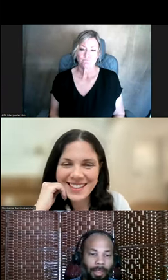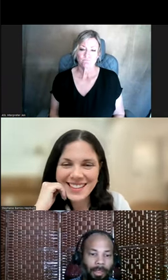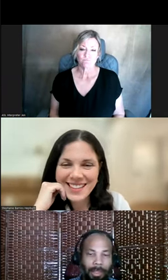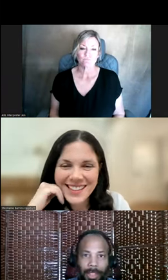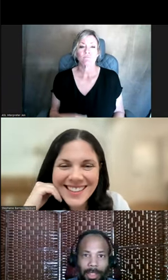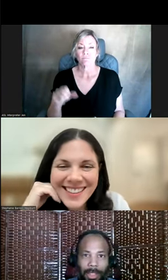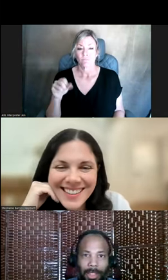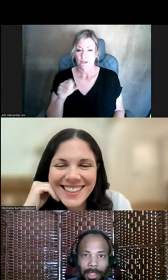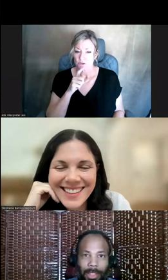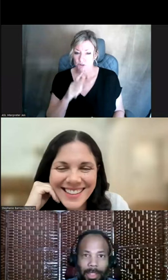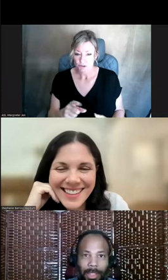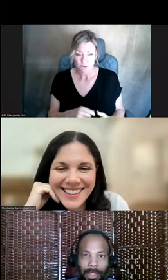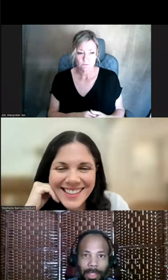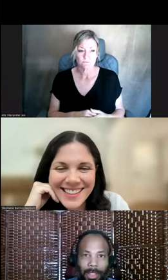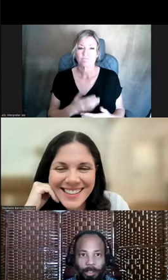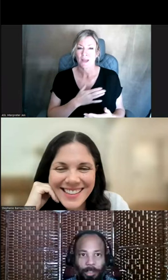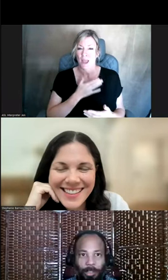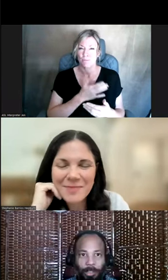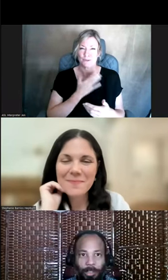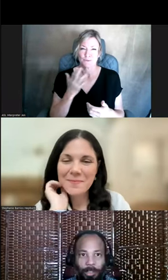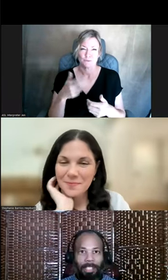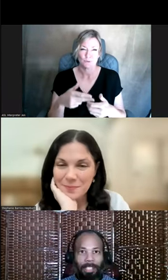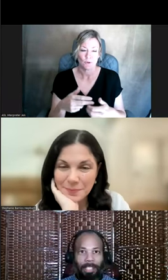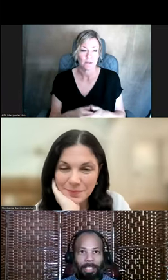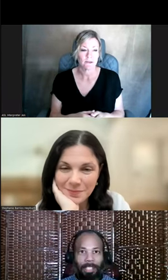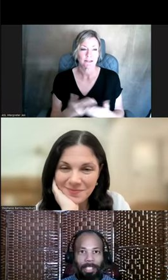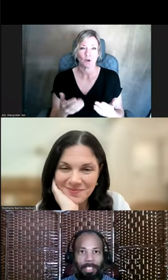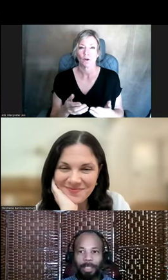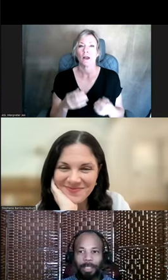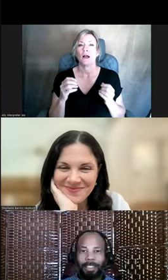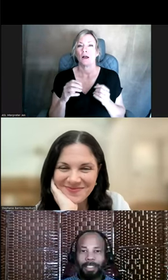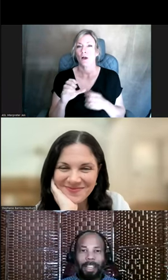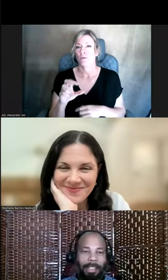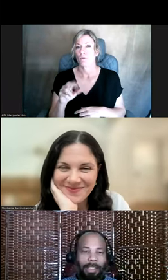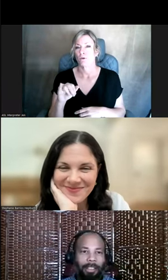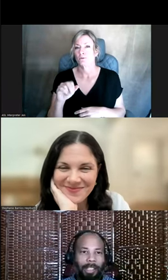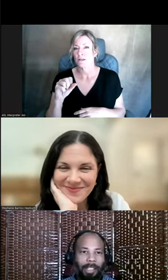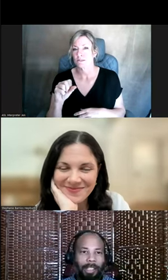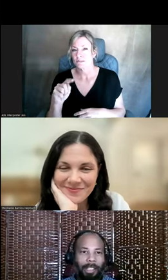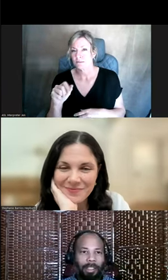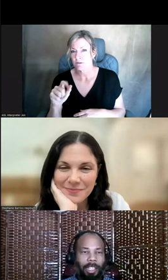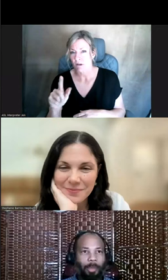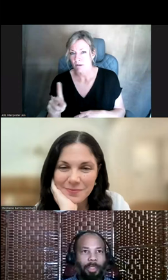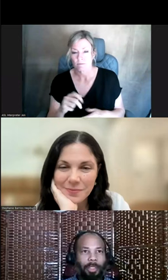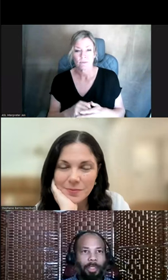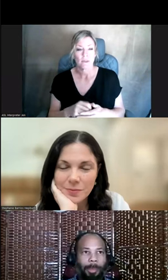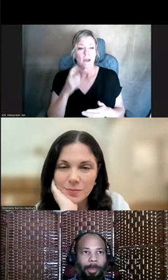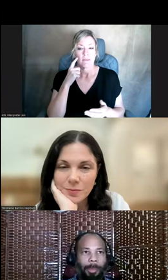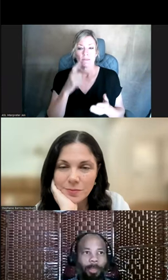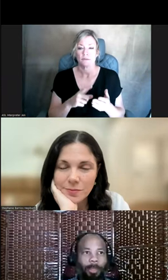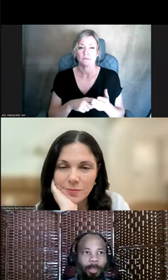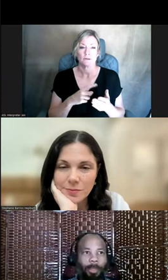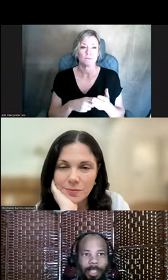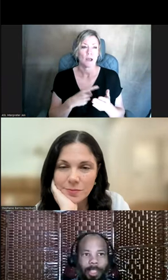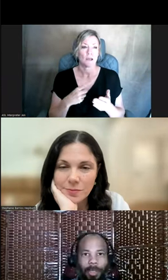Yeah, sure. I'm glad to join on the Crisis Talk. I think that sometimes we've